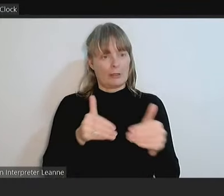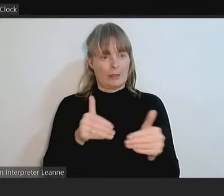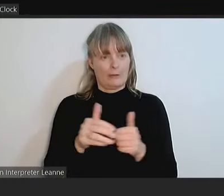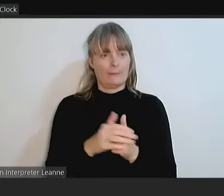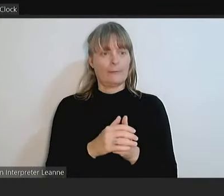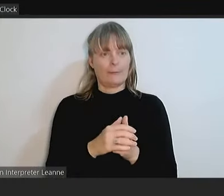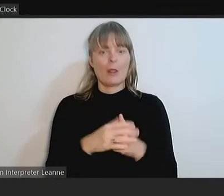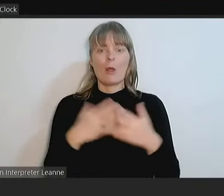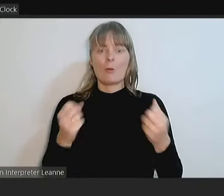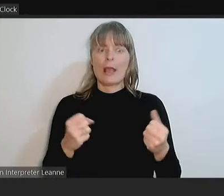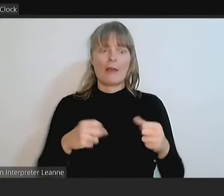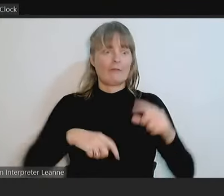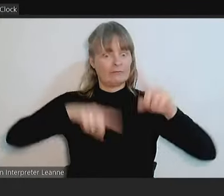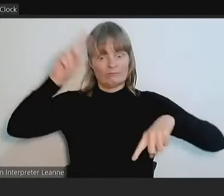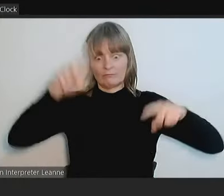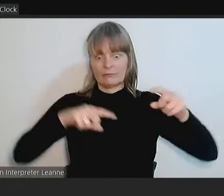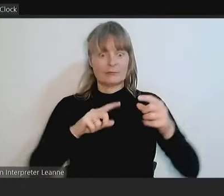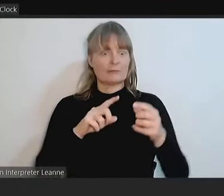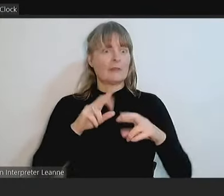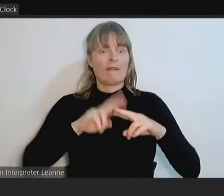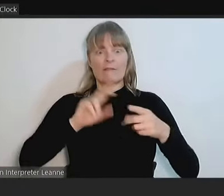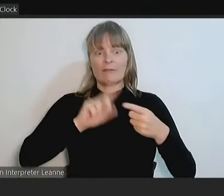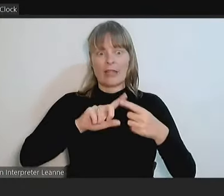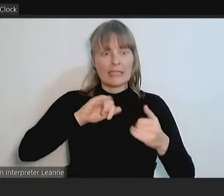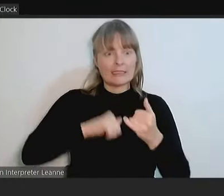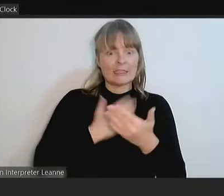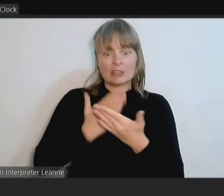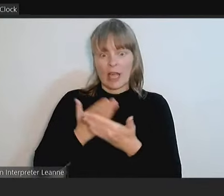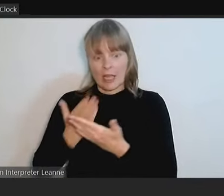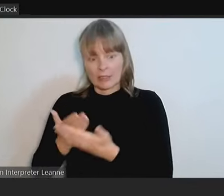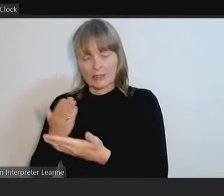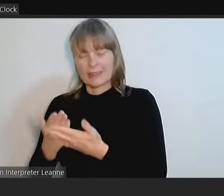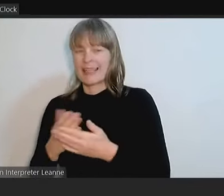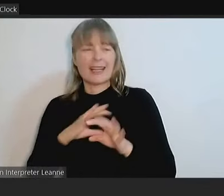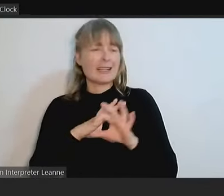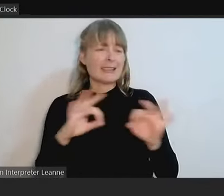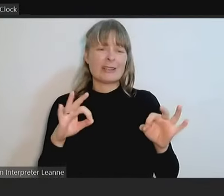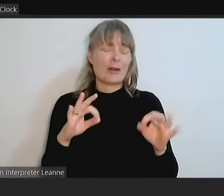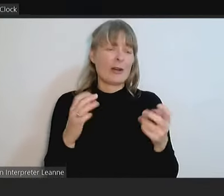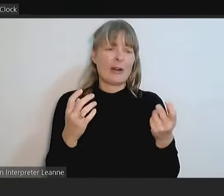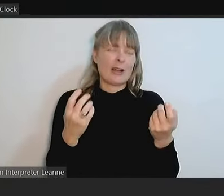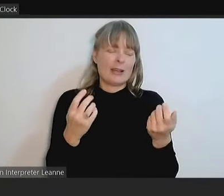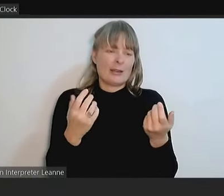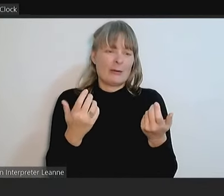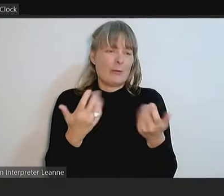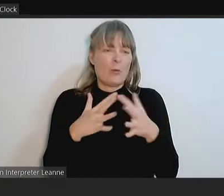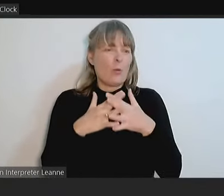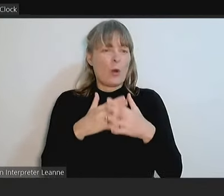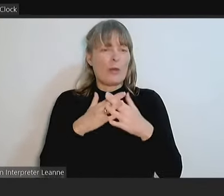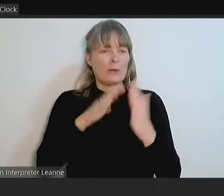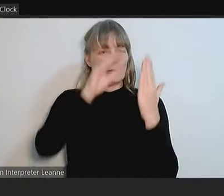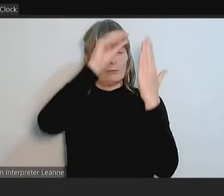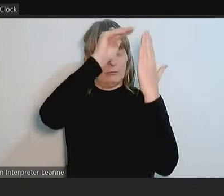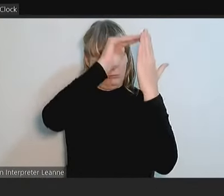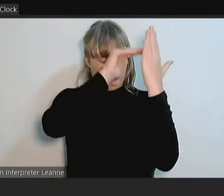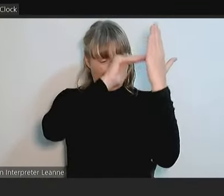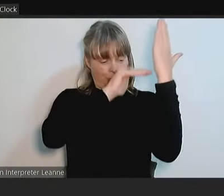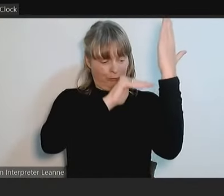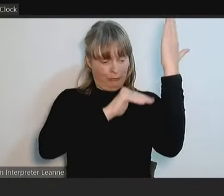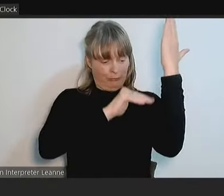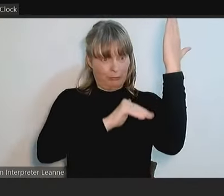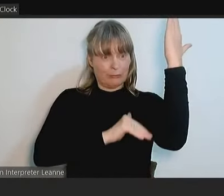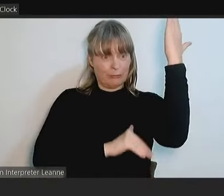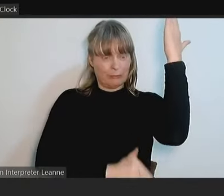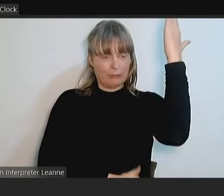charges that are declared through the budget in the appendix tonight, it's not practical to list each of those within the recommendation. It's already a